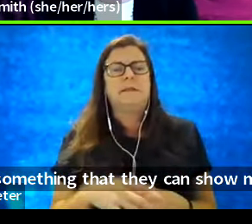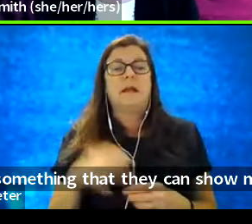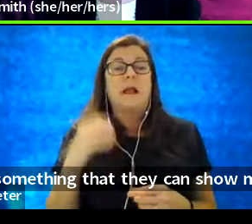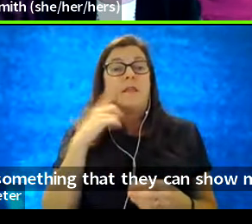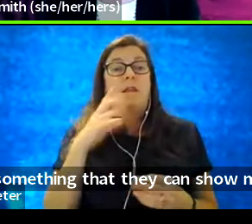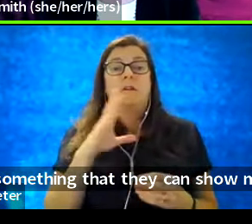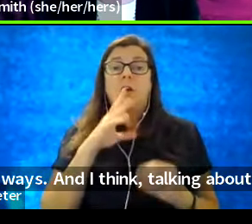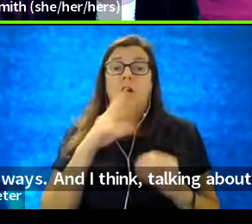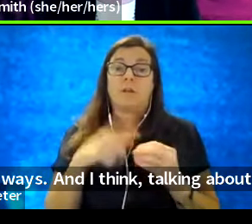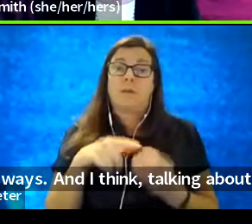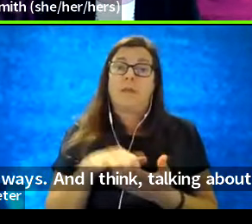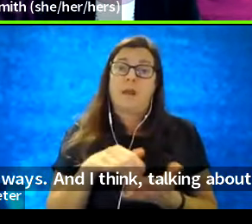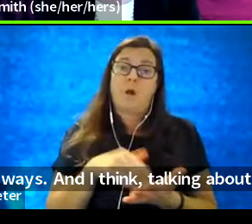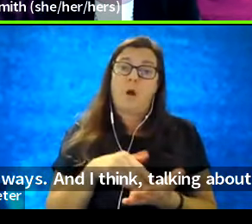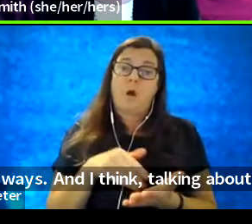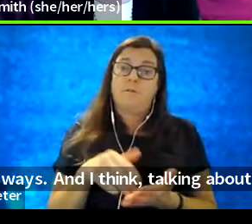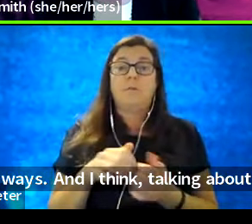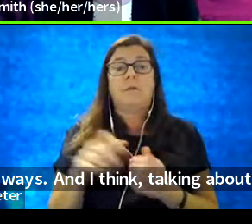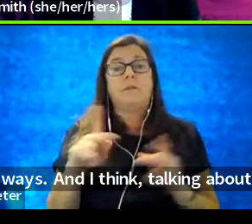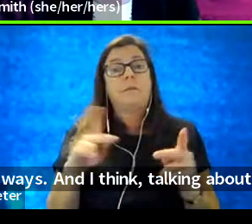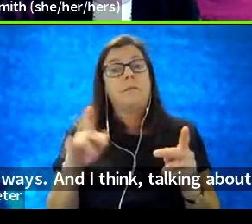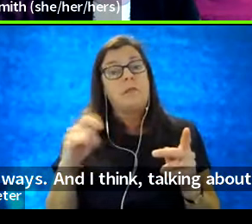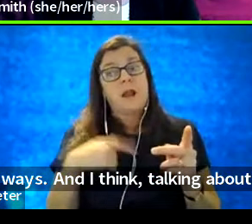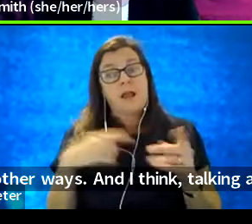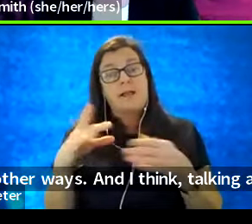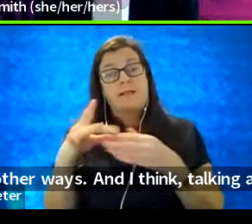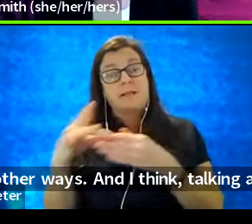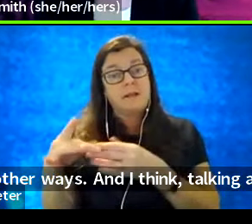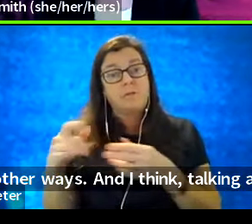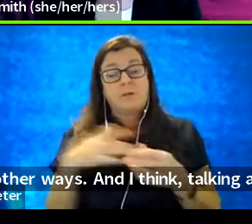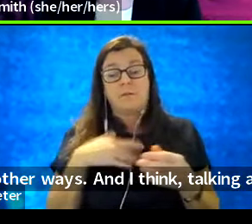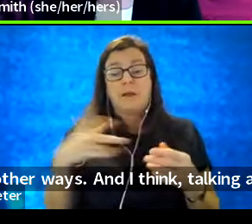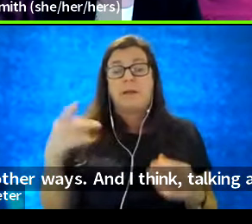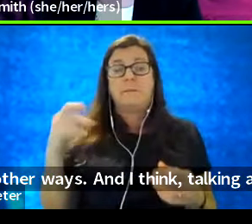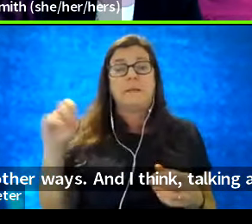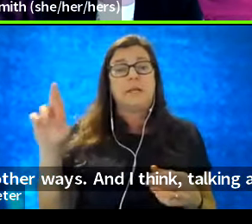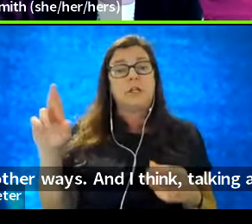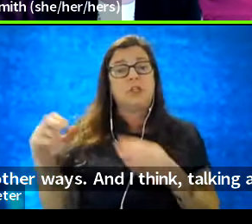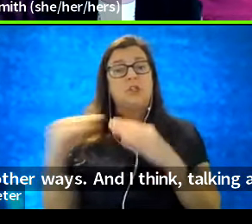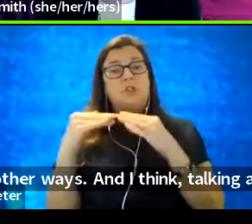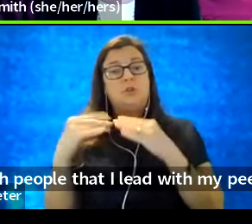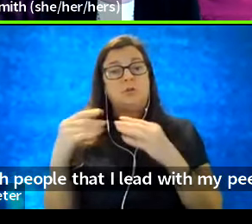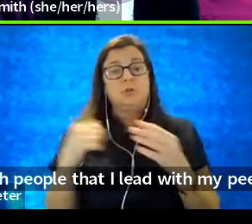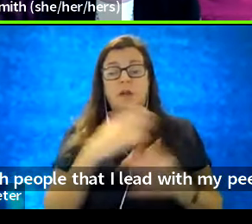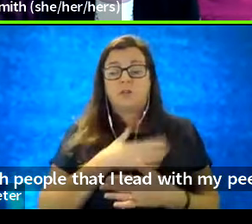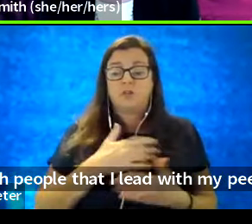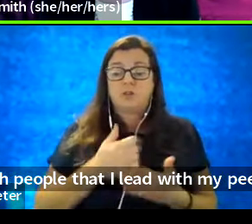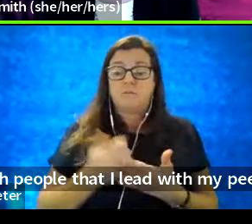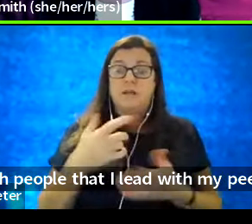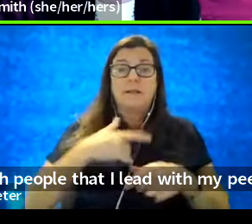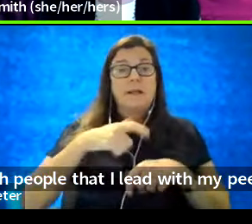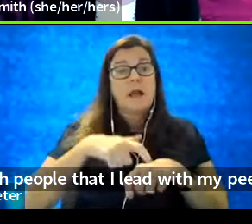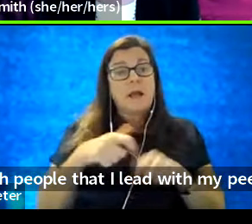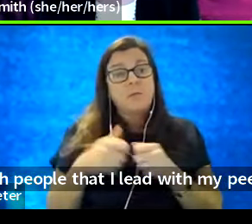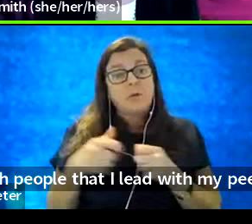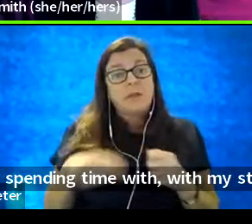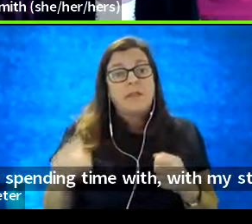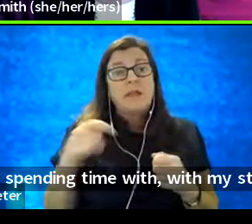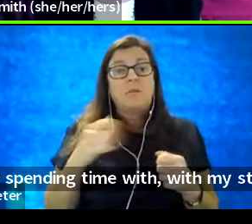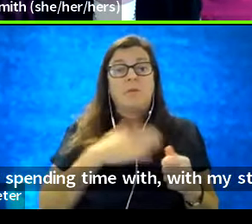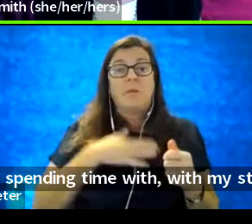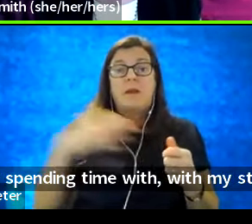about that often with people that I lead with my peers that I enjoy spending time with, um, with my